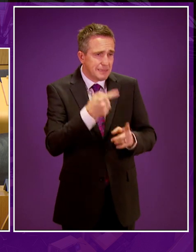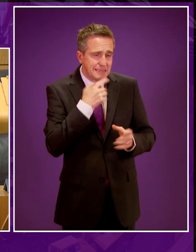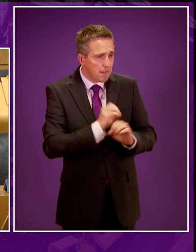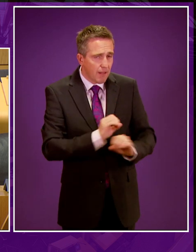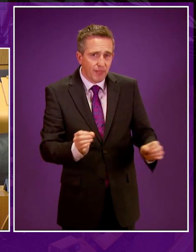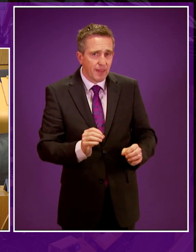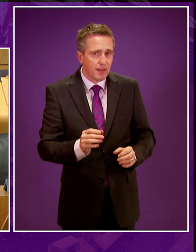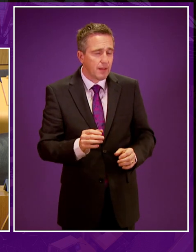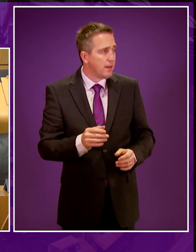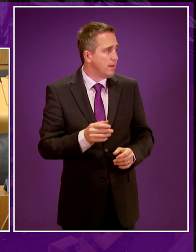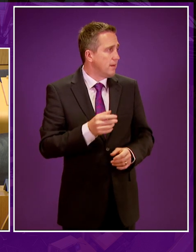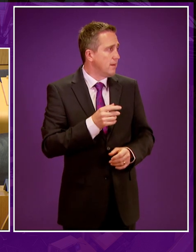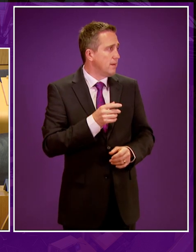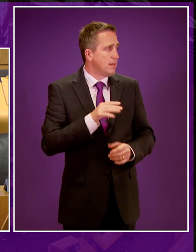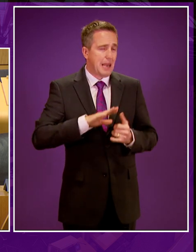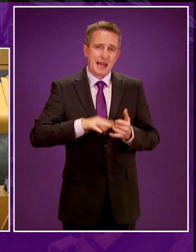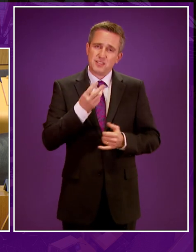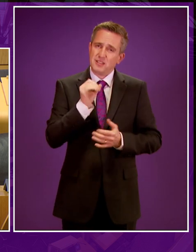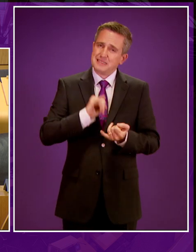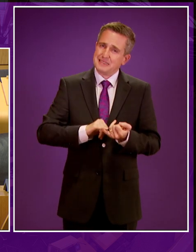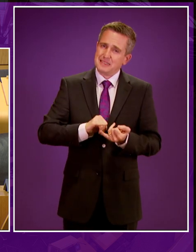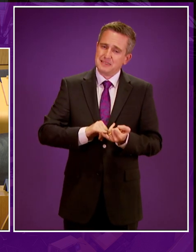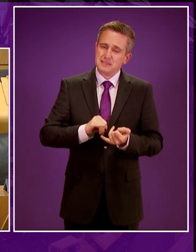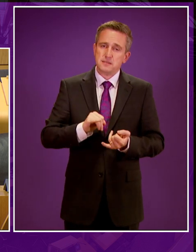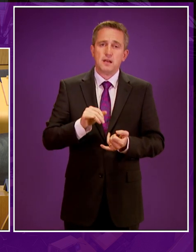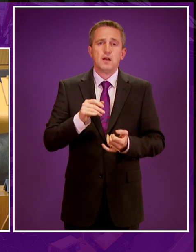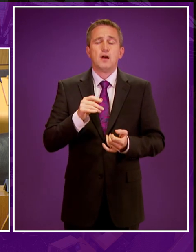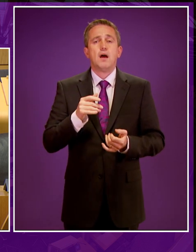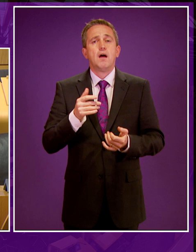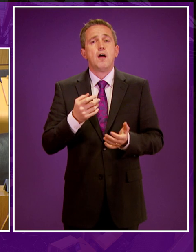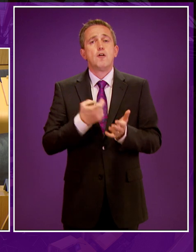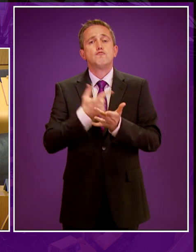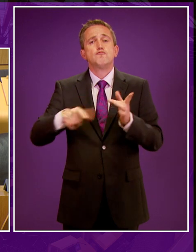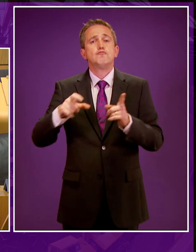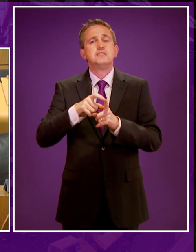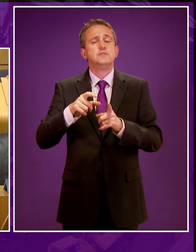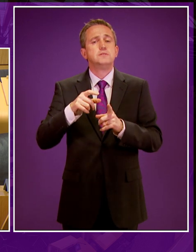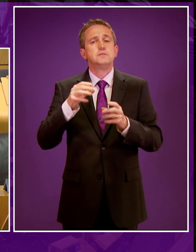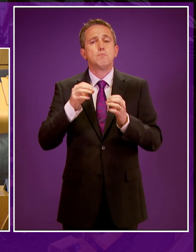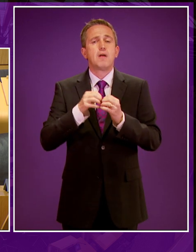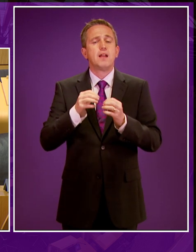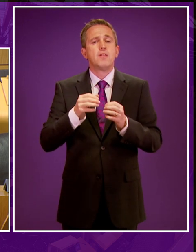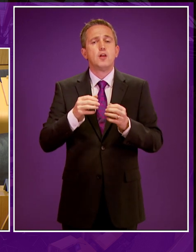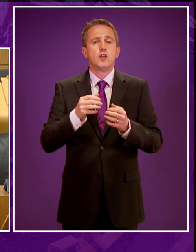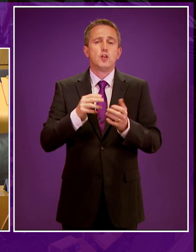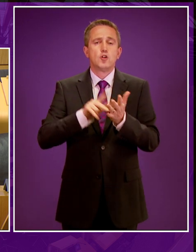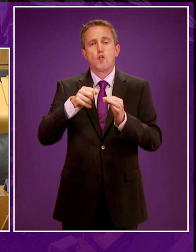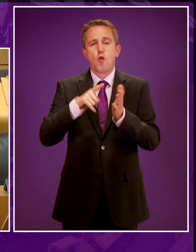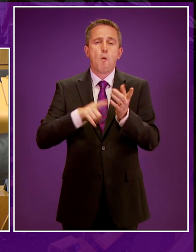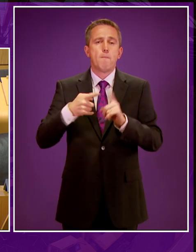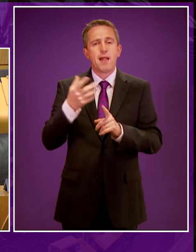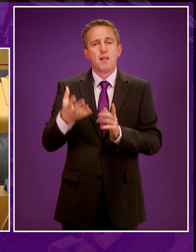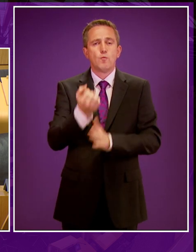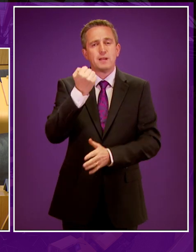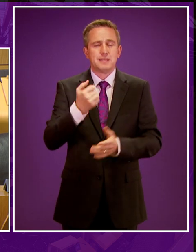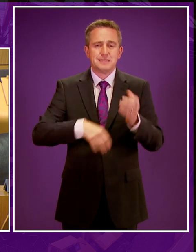Government. The members in his last 30 seconds. Richard Feynman, the Nobel Prize winning physicist, said science is the belief in the ignorance